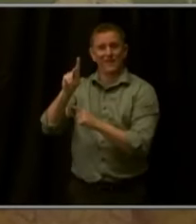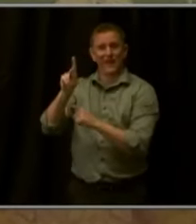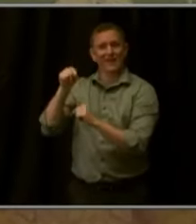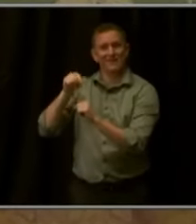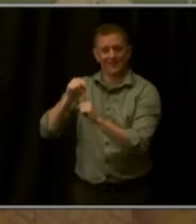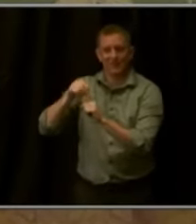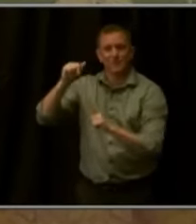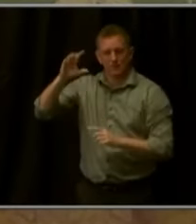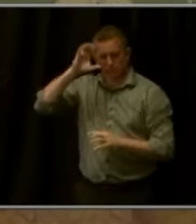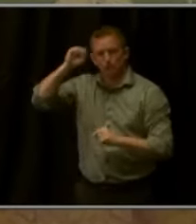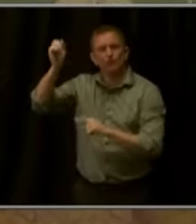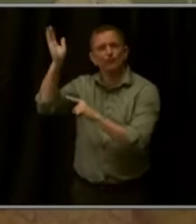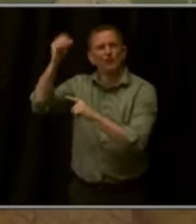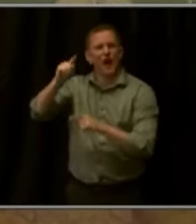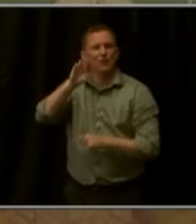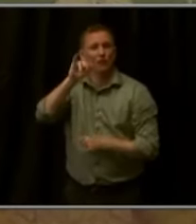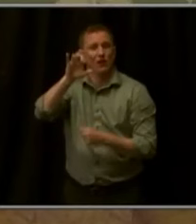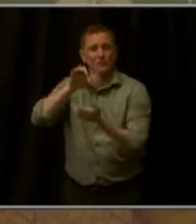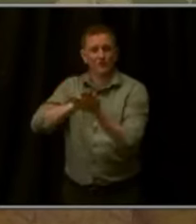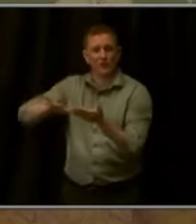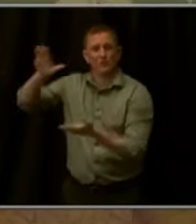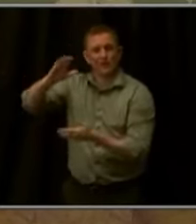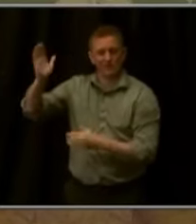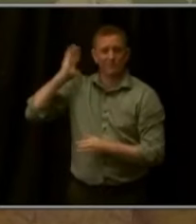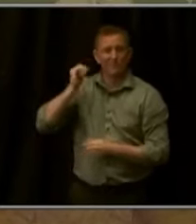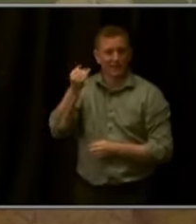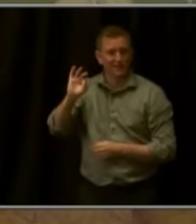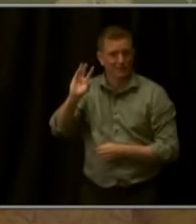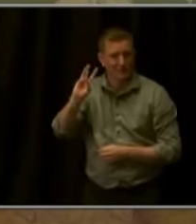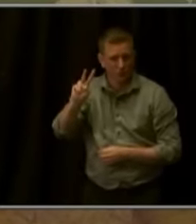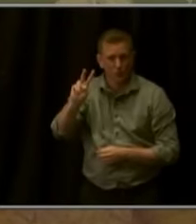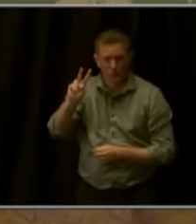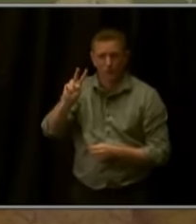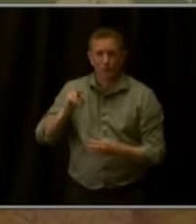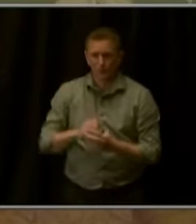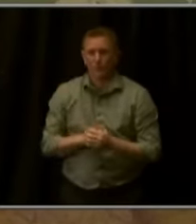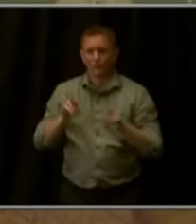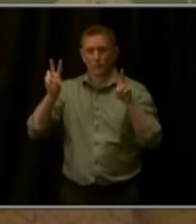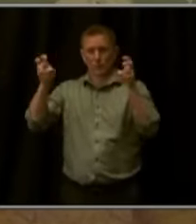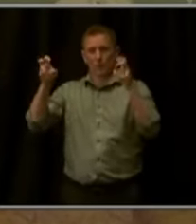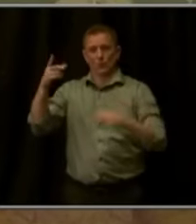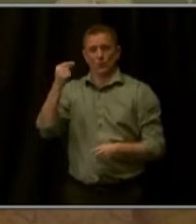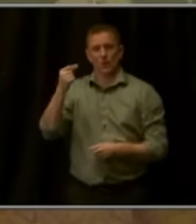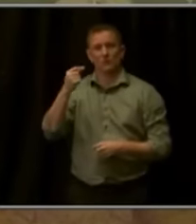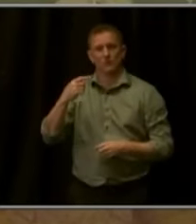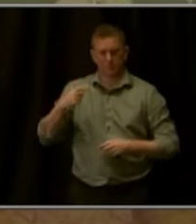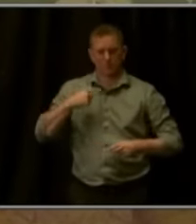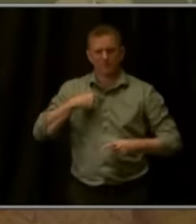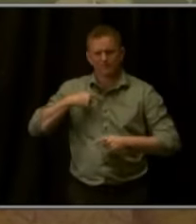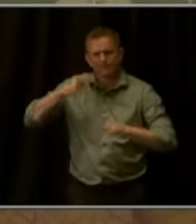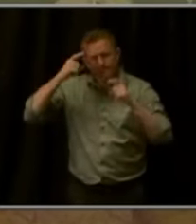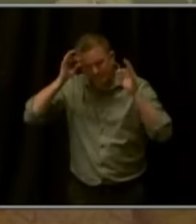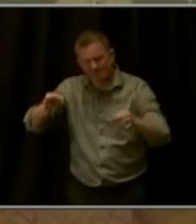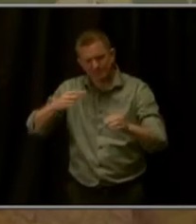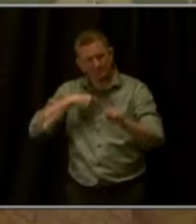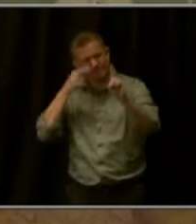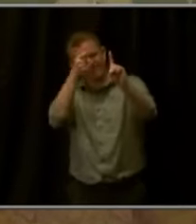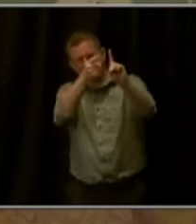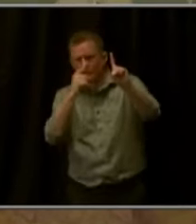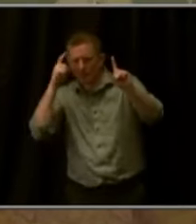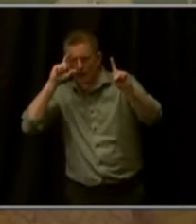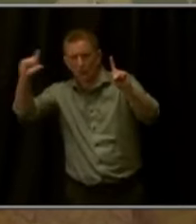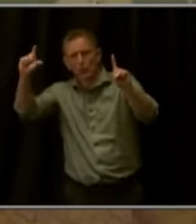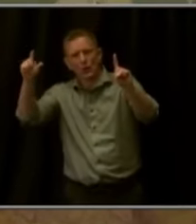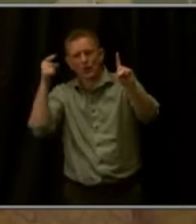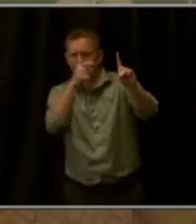there that he articulated his bold vision, saying, we choose to go to the moon in this decade, not because it's easy, but